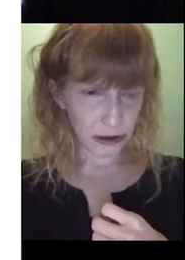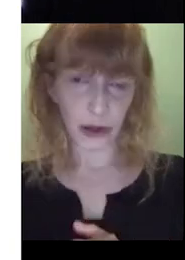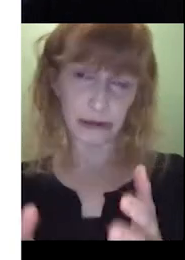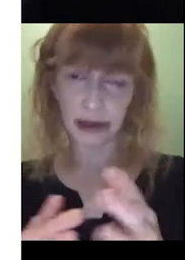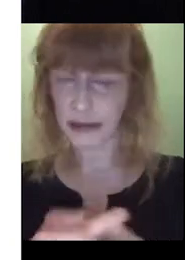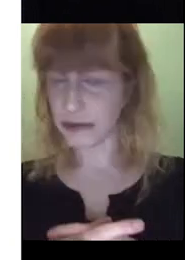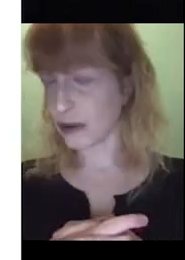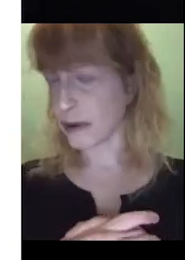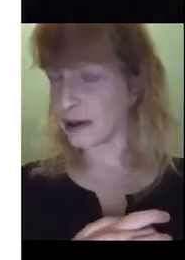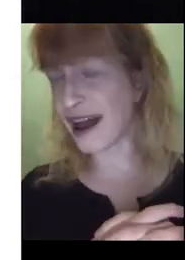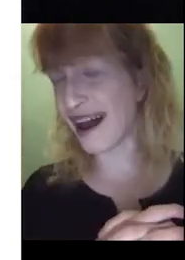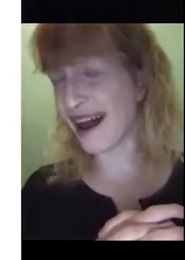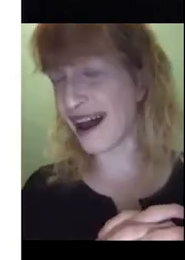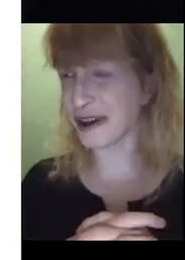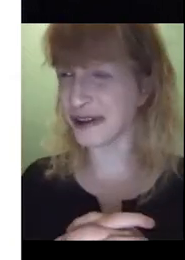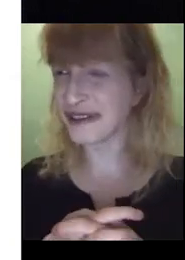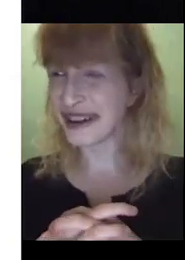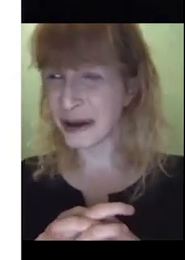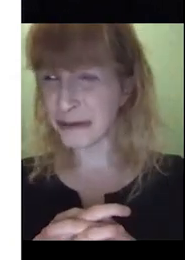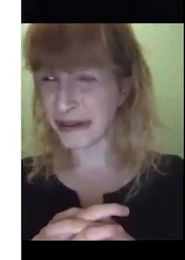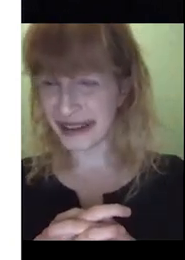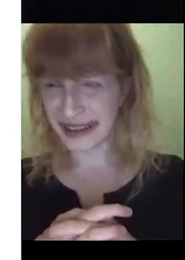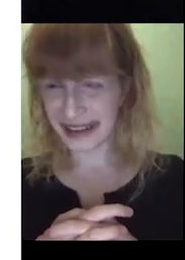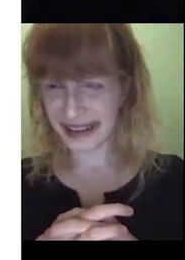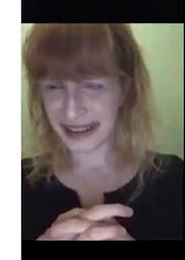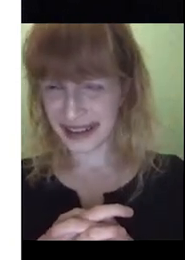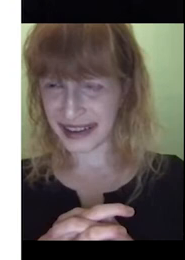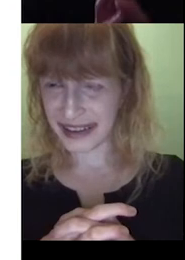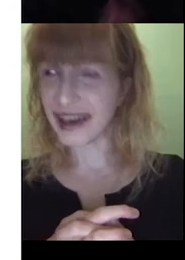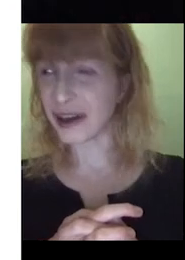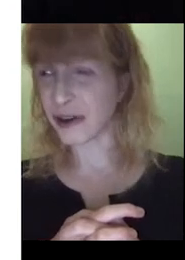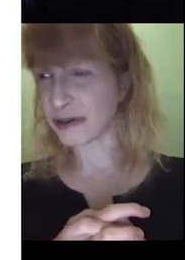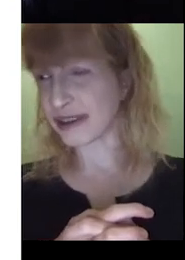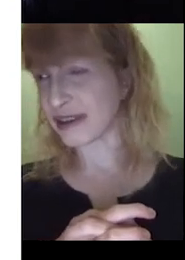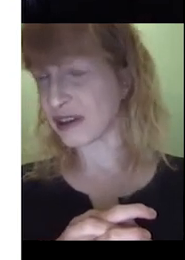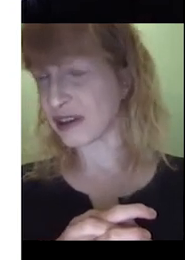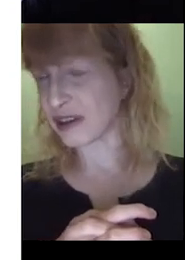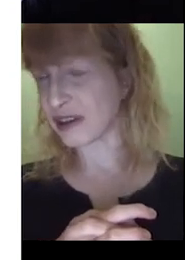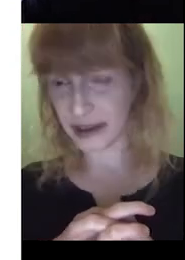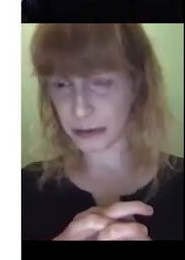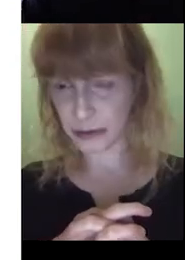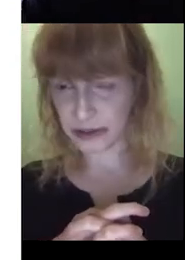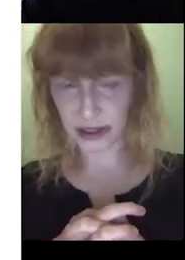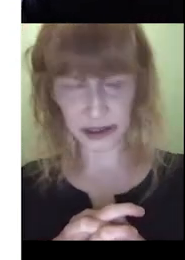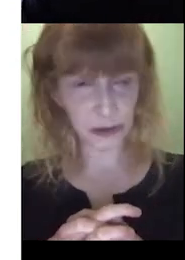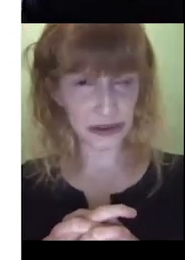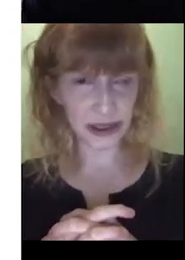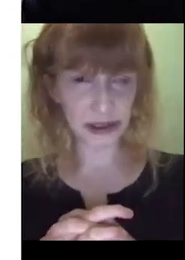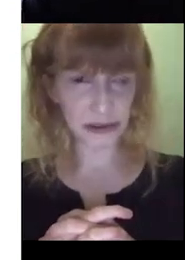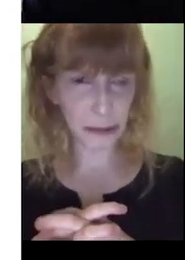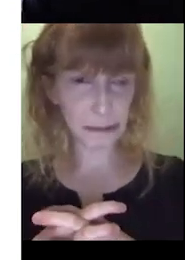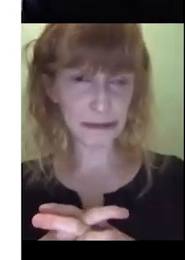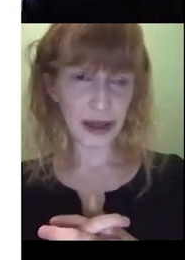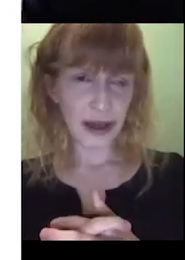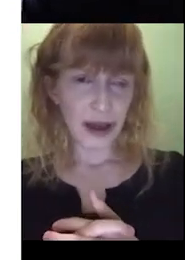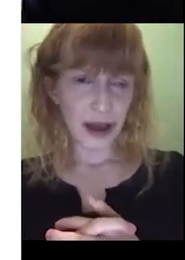clock. So maybe, well, except for the one on the page. You've got some of 10 minutes, Steph. Yeah, great. was going to say, just give me a heads up when we're sort of getting towards